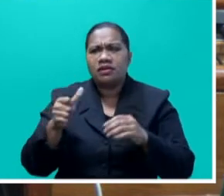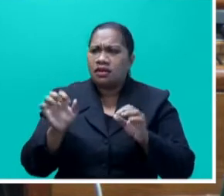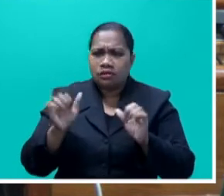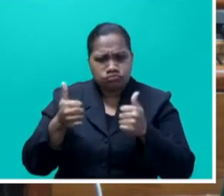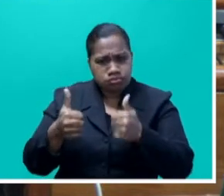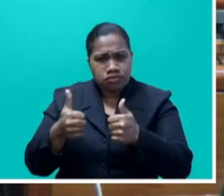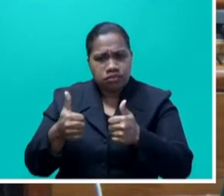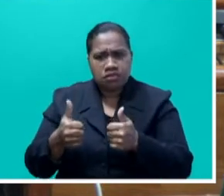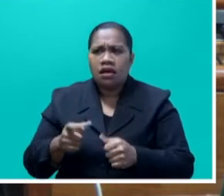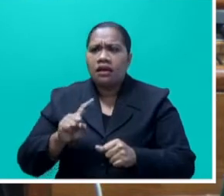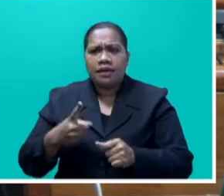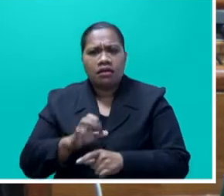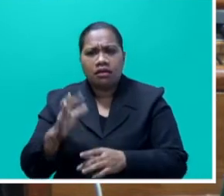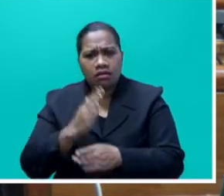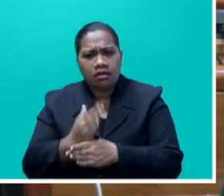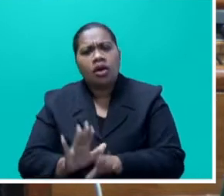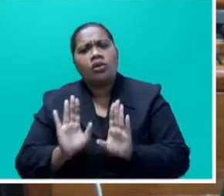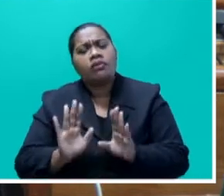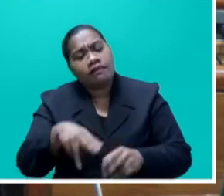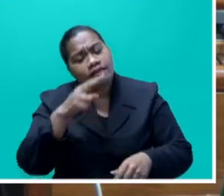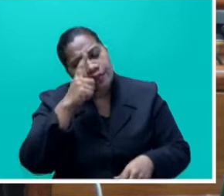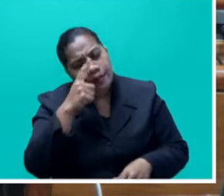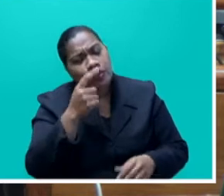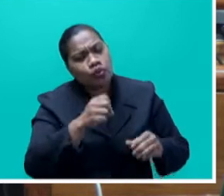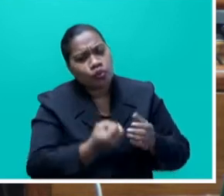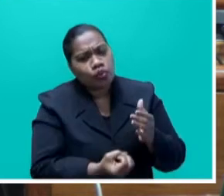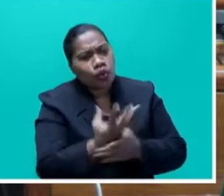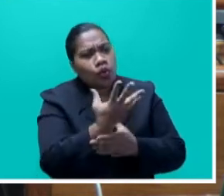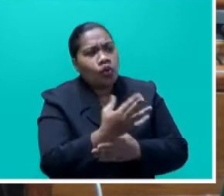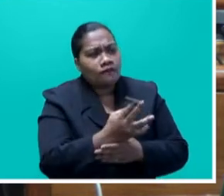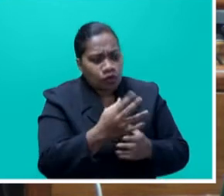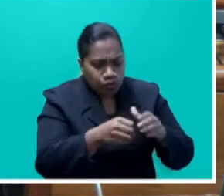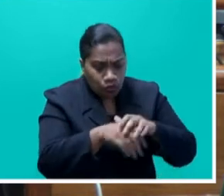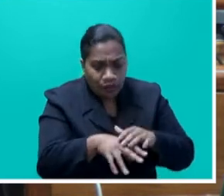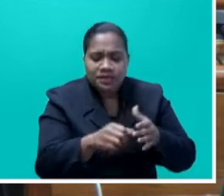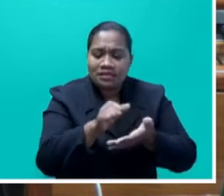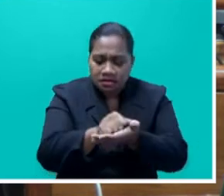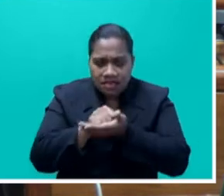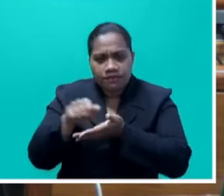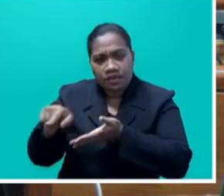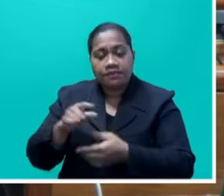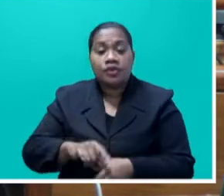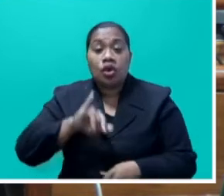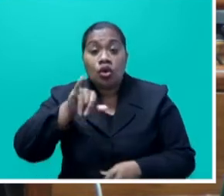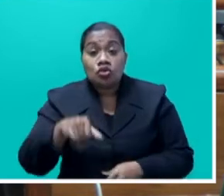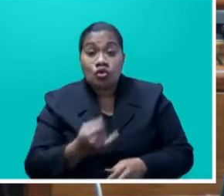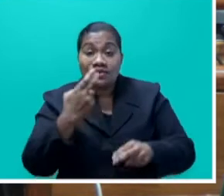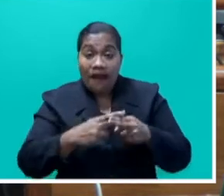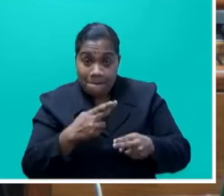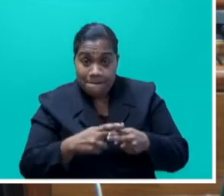waiting for people to grow horticultural crops and store it there. Joe's farm was collecting it from there